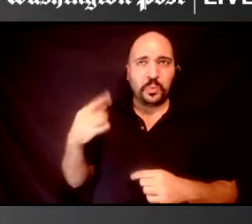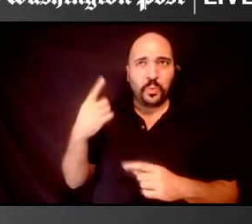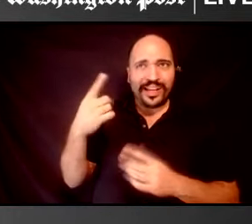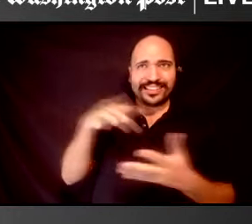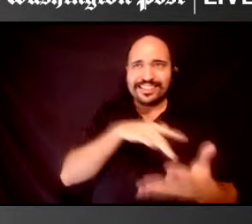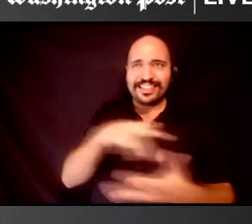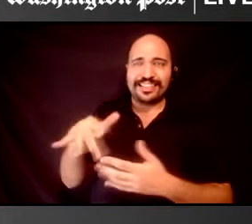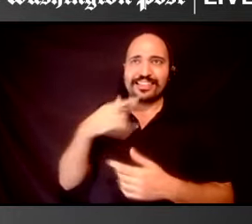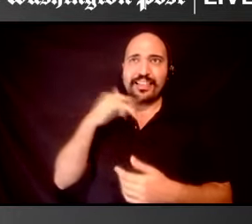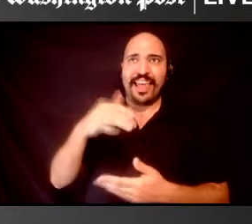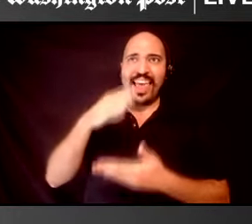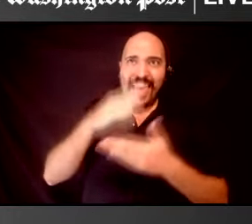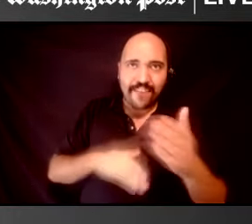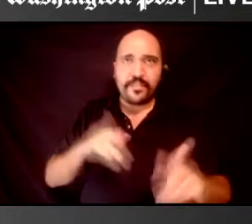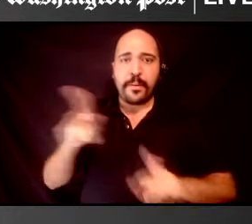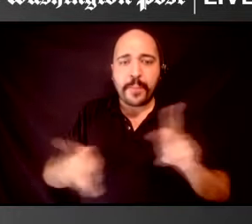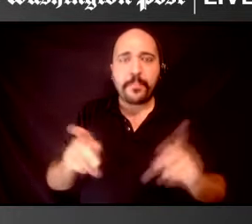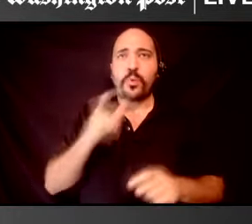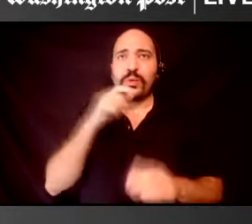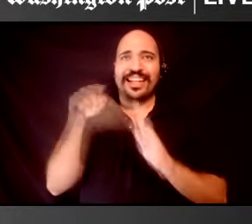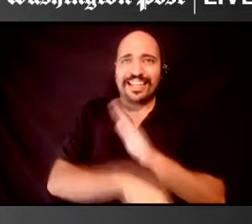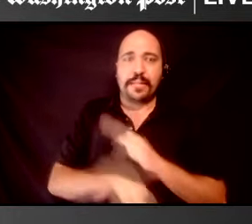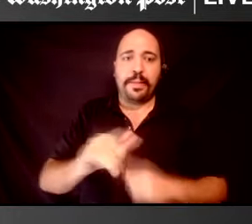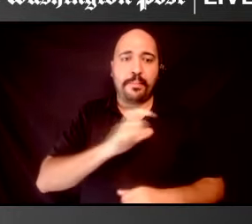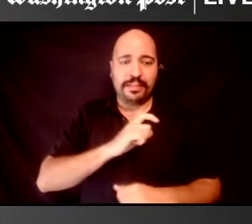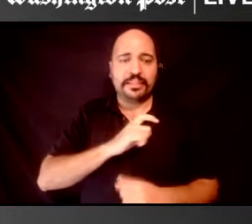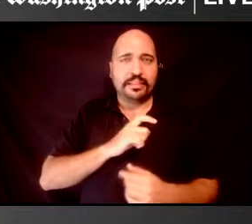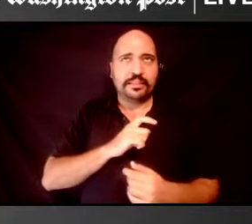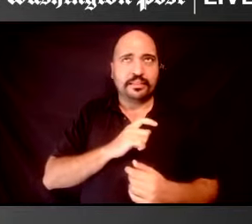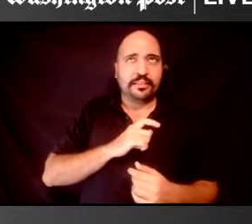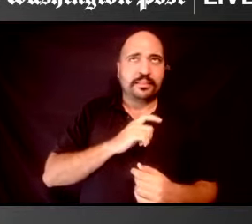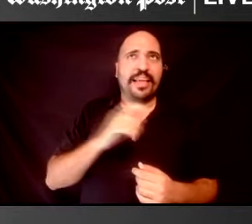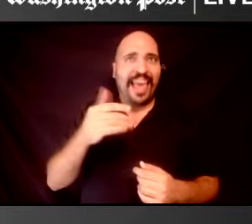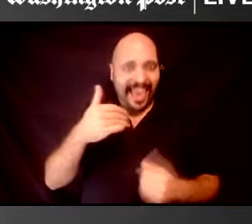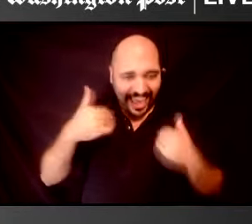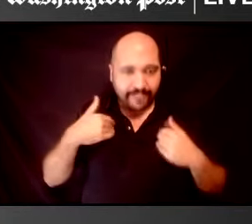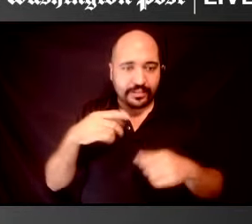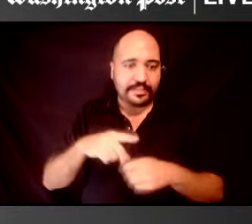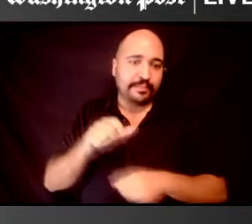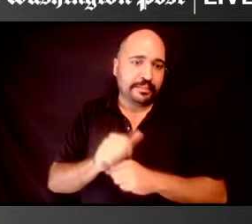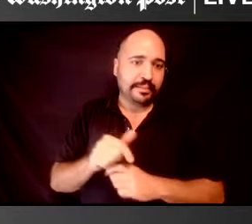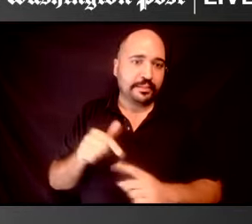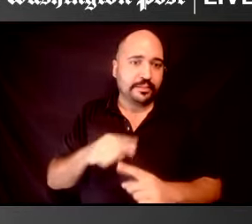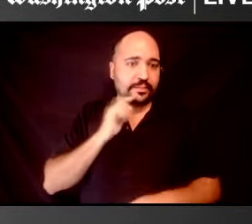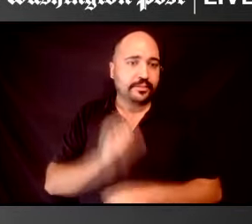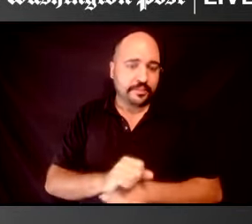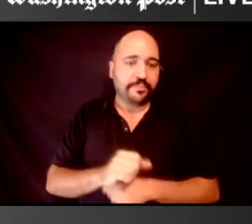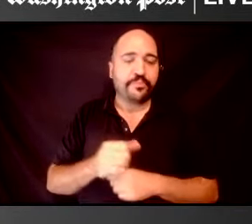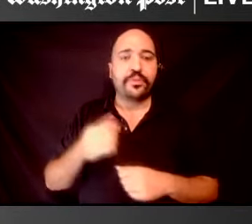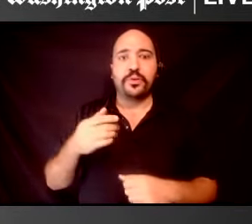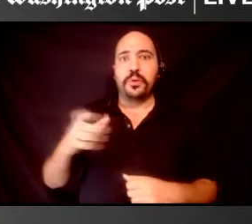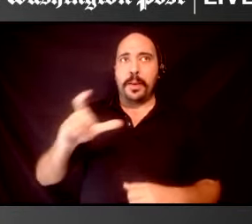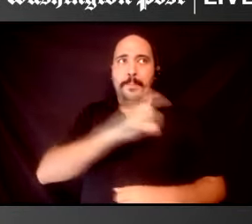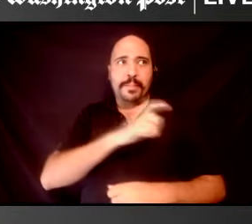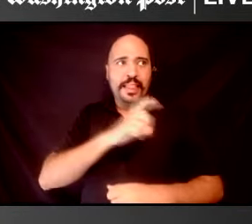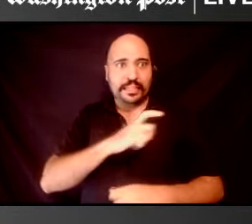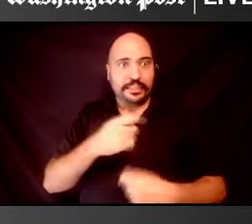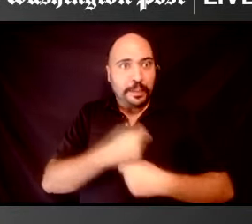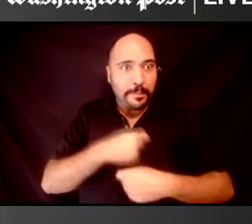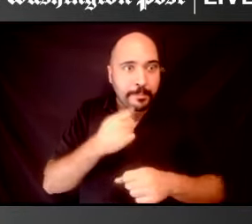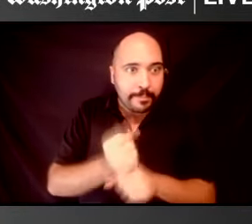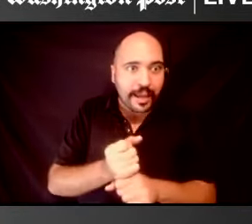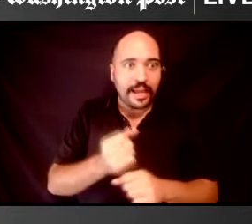half the people killed by the police had a disability. You know, the police make, create disabilities and make them worse.